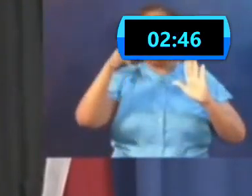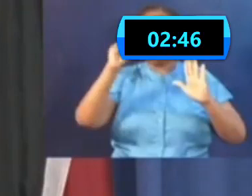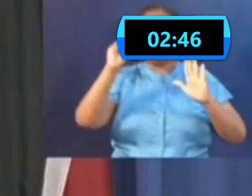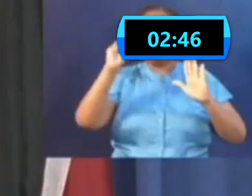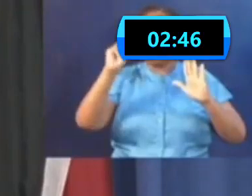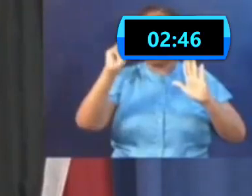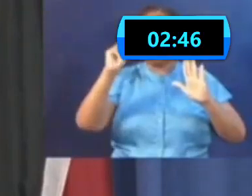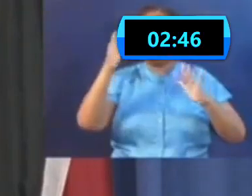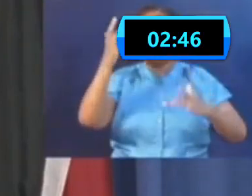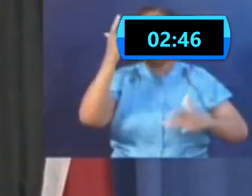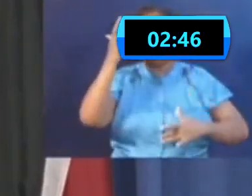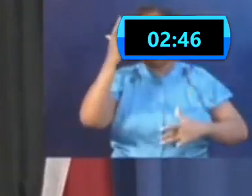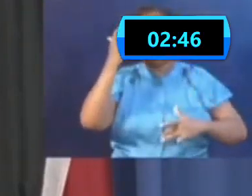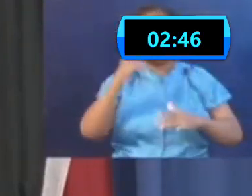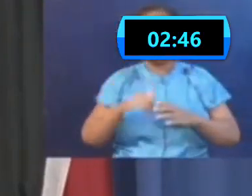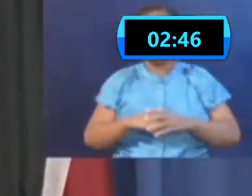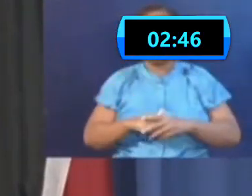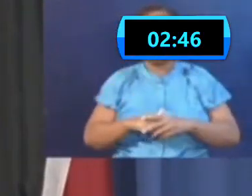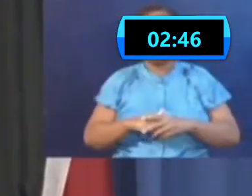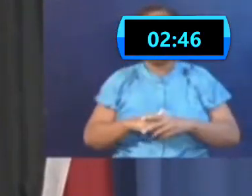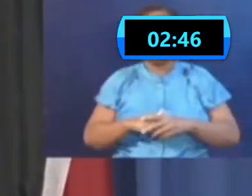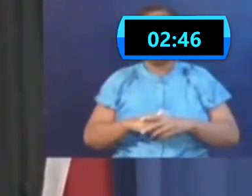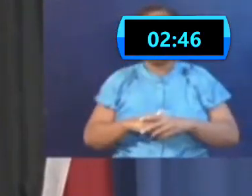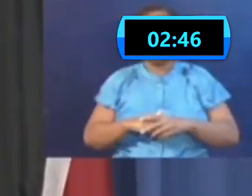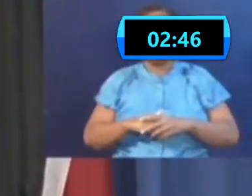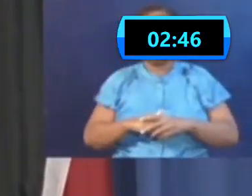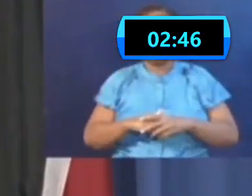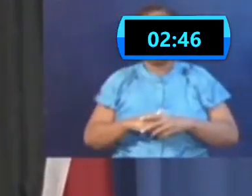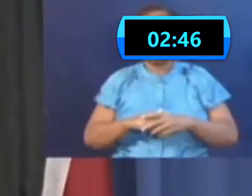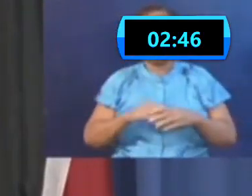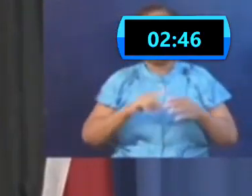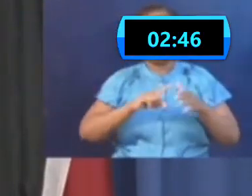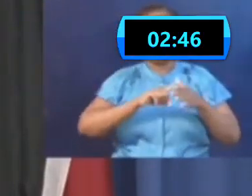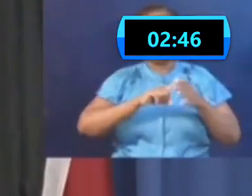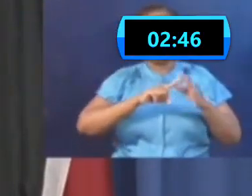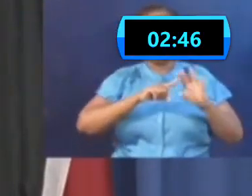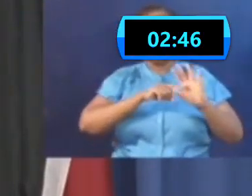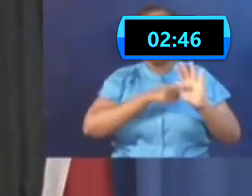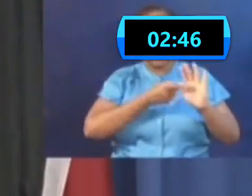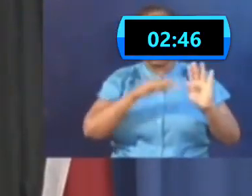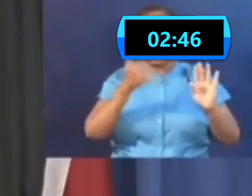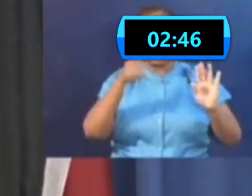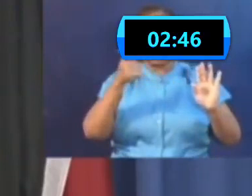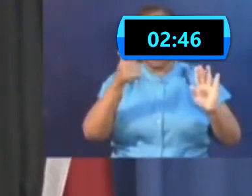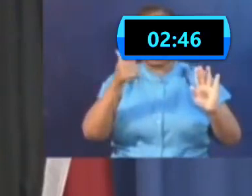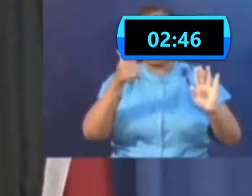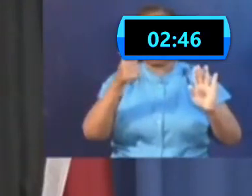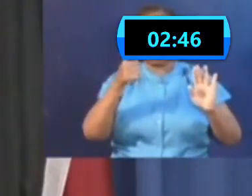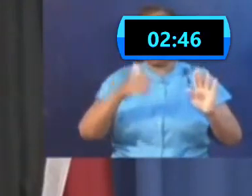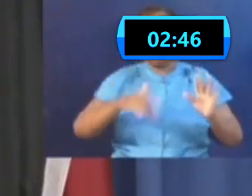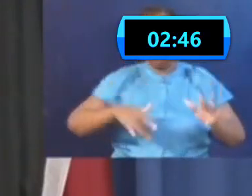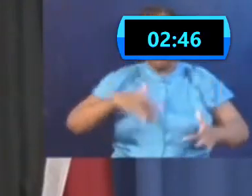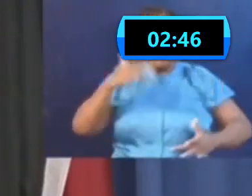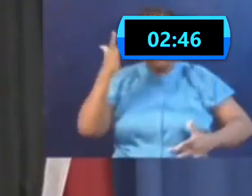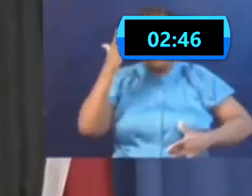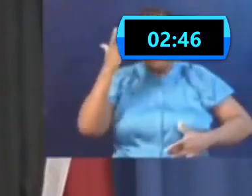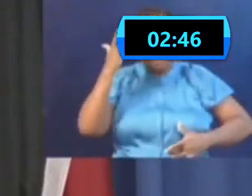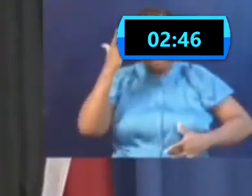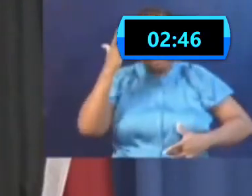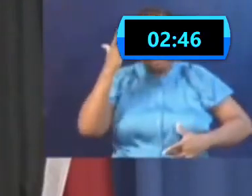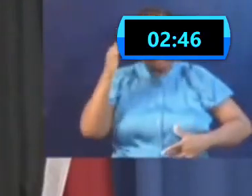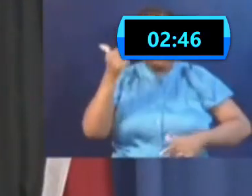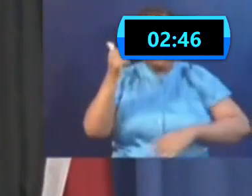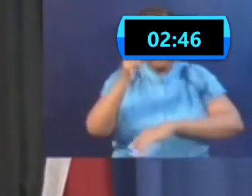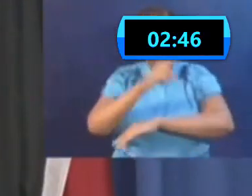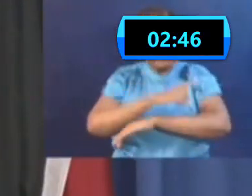symptoms. So from the date your symptoms begin, we count 10 days from that point. If your symptoms are less than 10 days, then we are looking